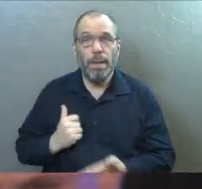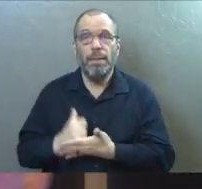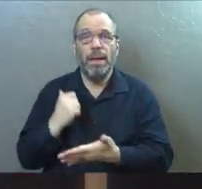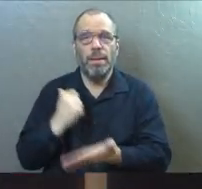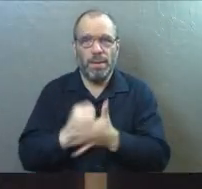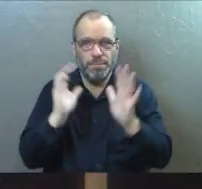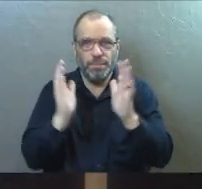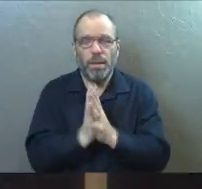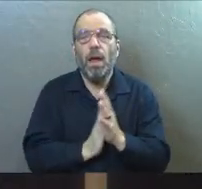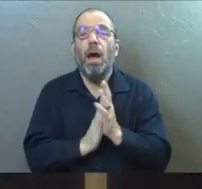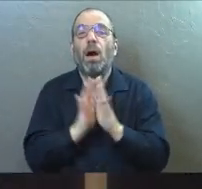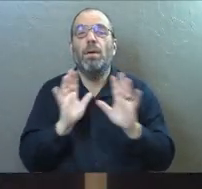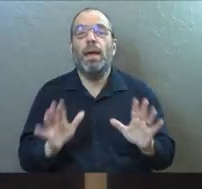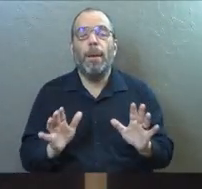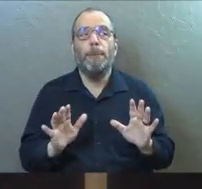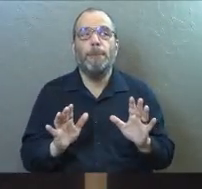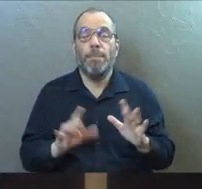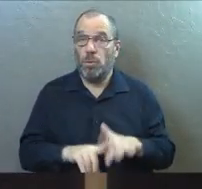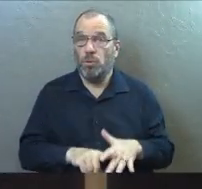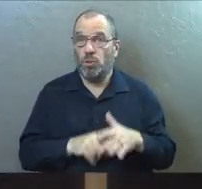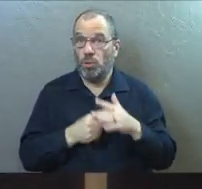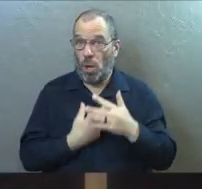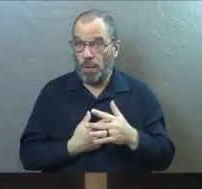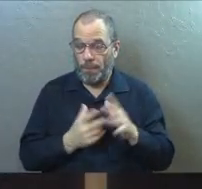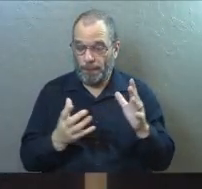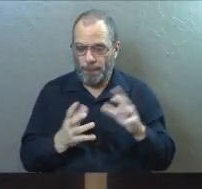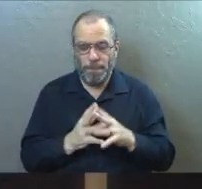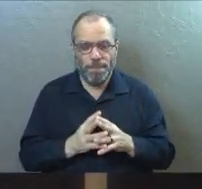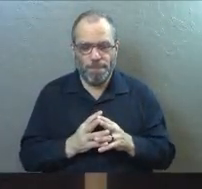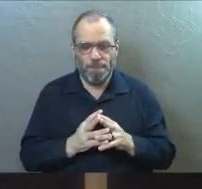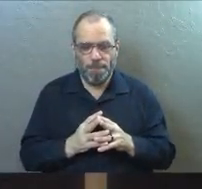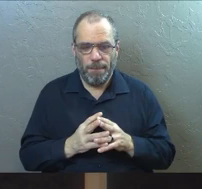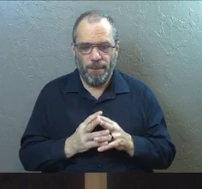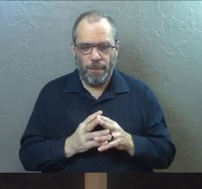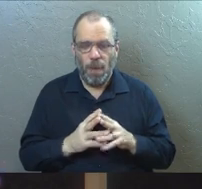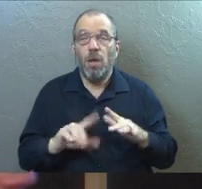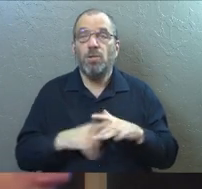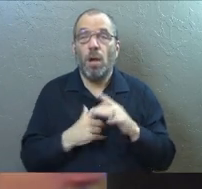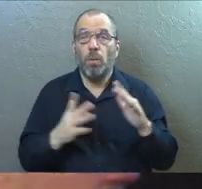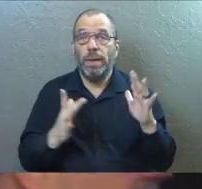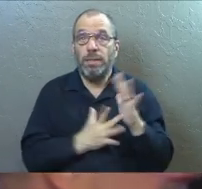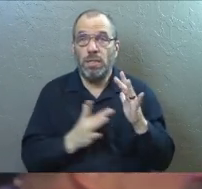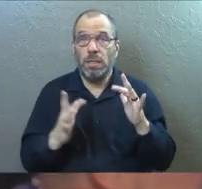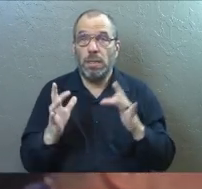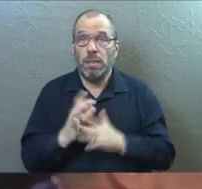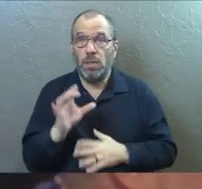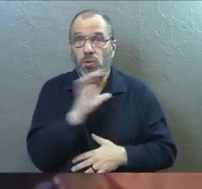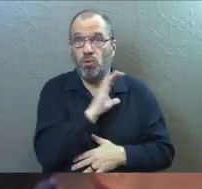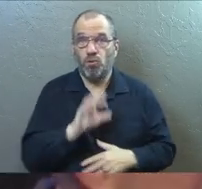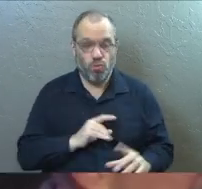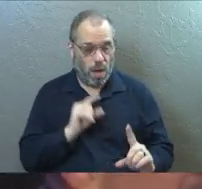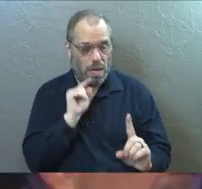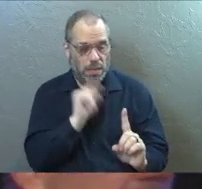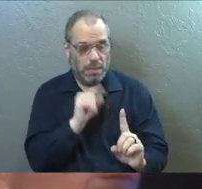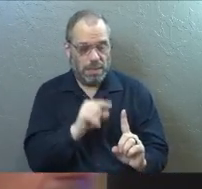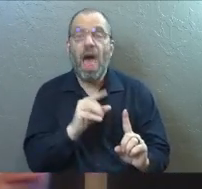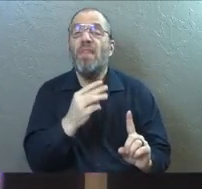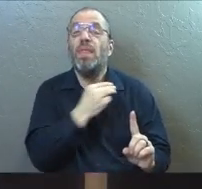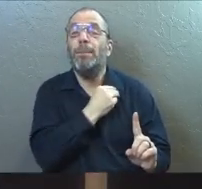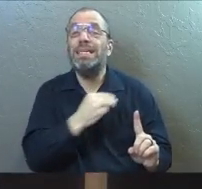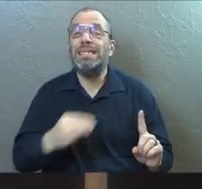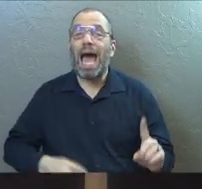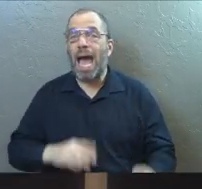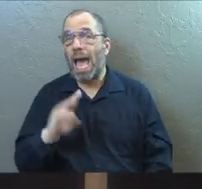Amen, amen. Here's where we begin. We begin with Jesus Christ, the Messiah,